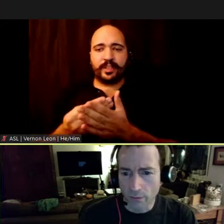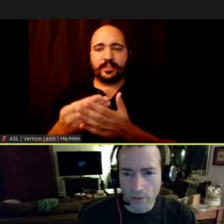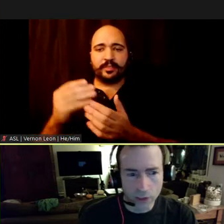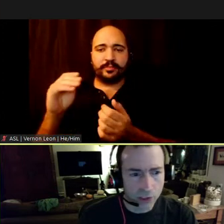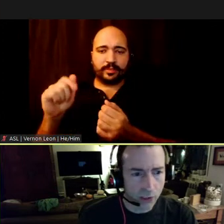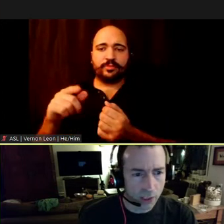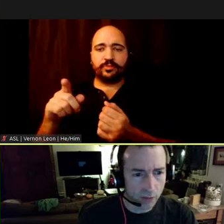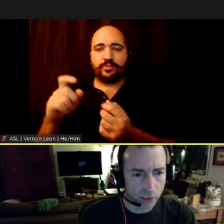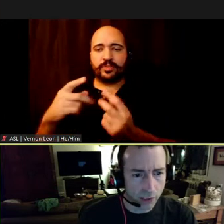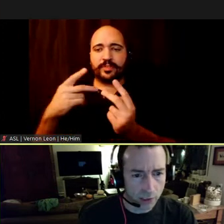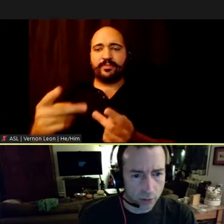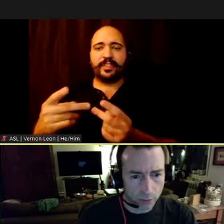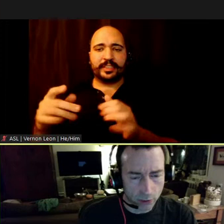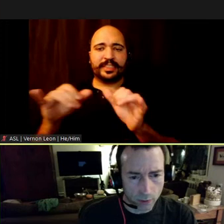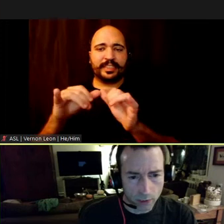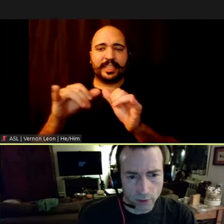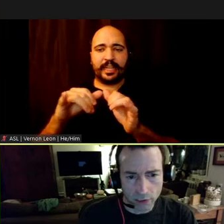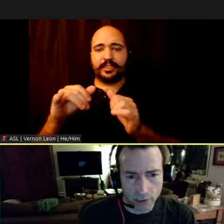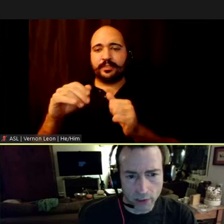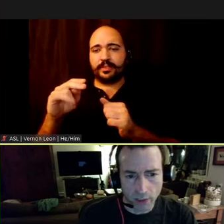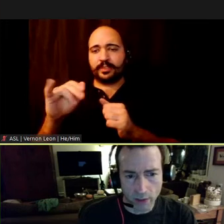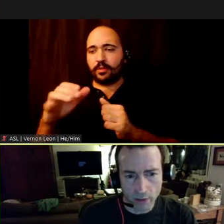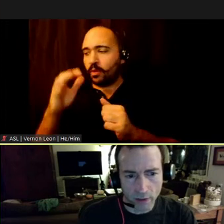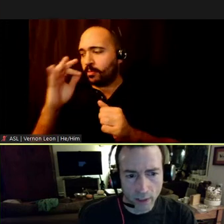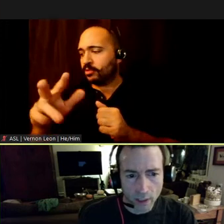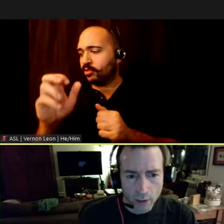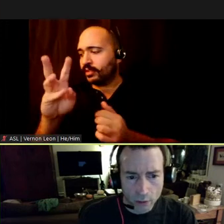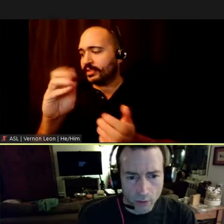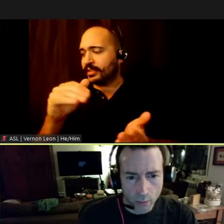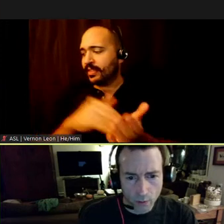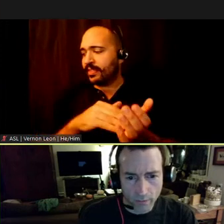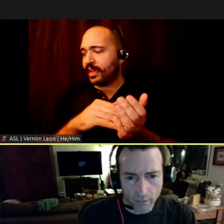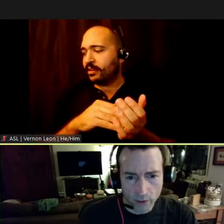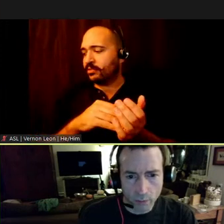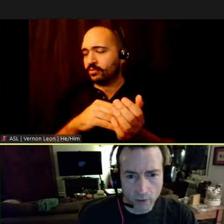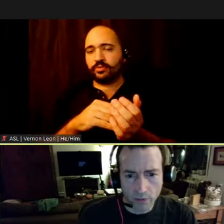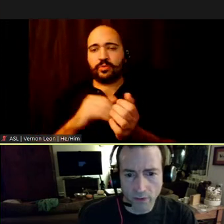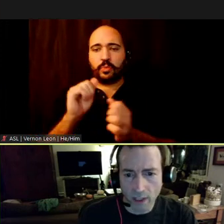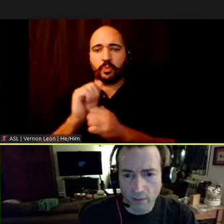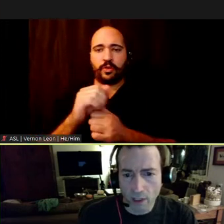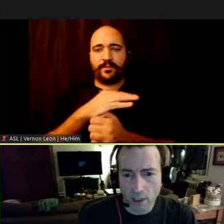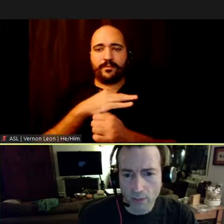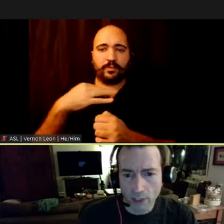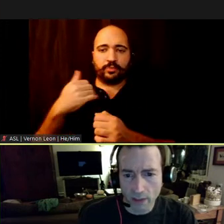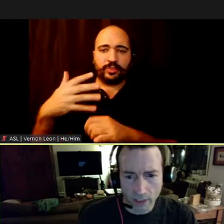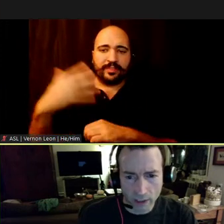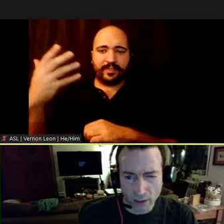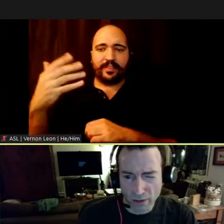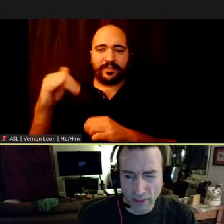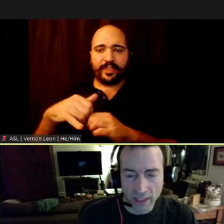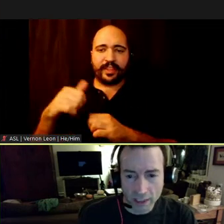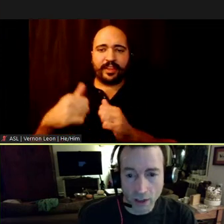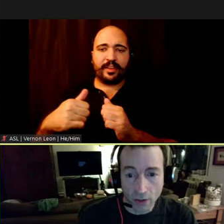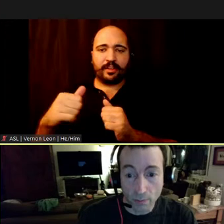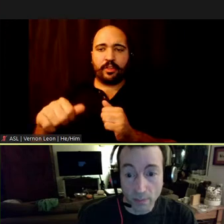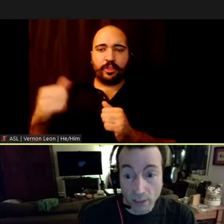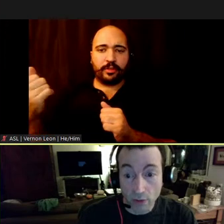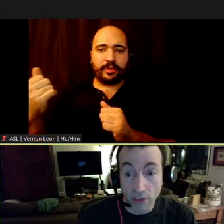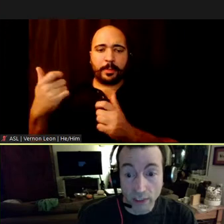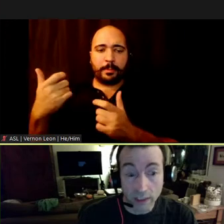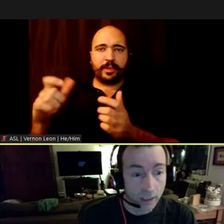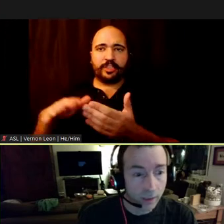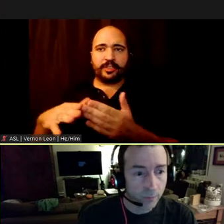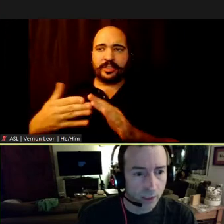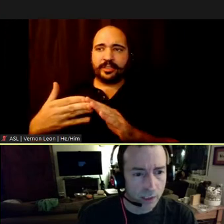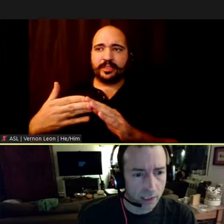they should visit the size of the city's almost 360,000-strong workforce, which is five times that of any other major